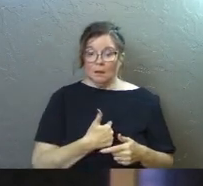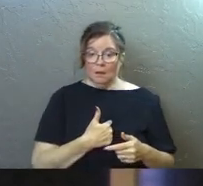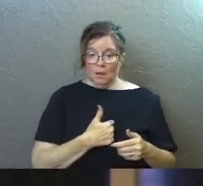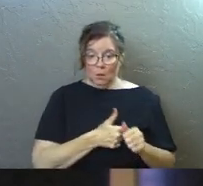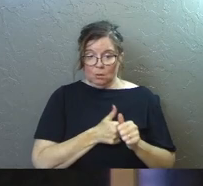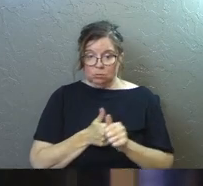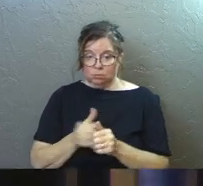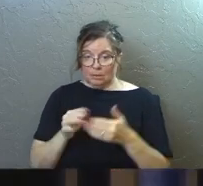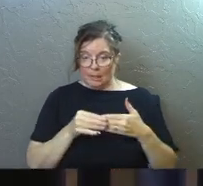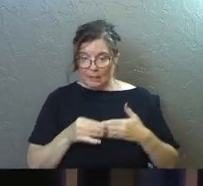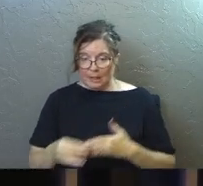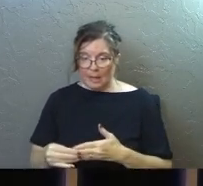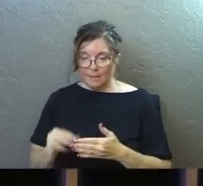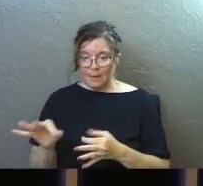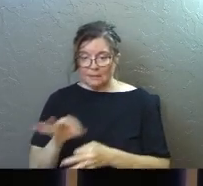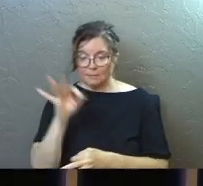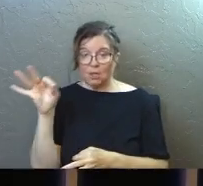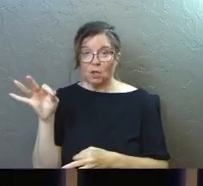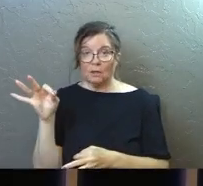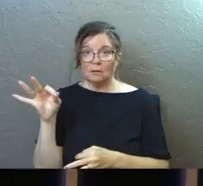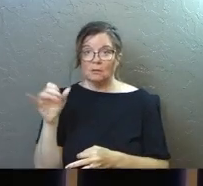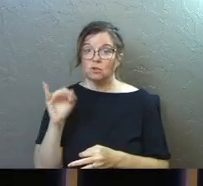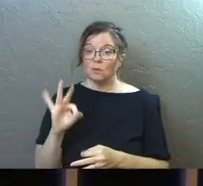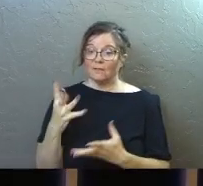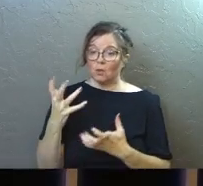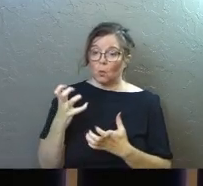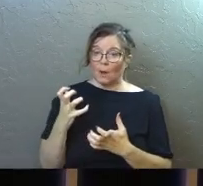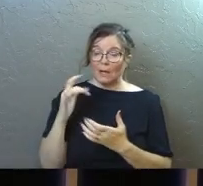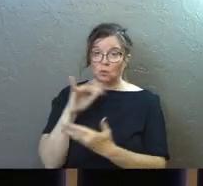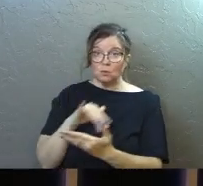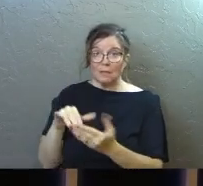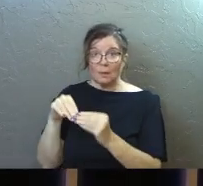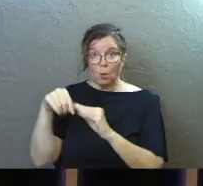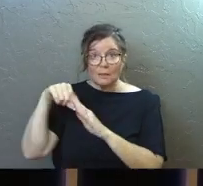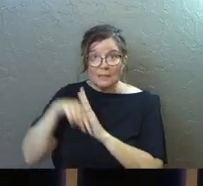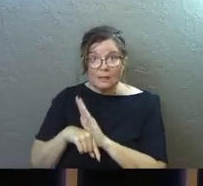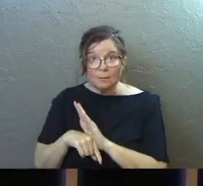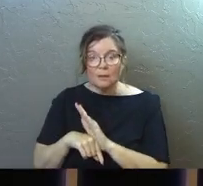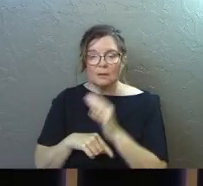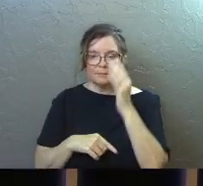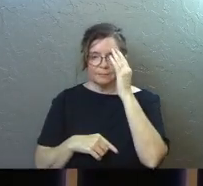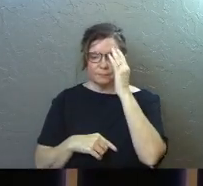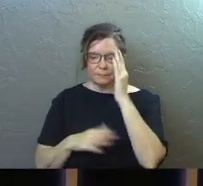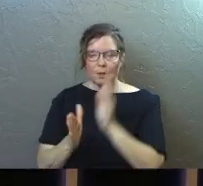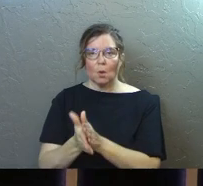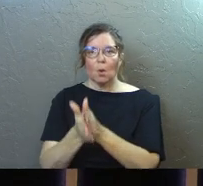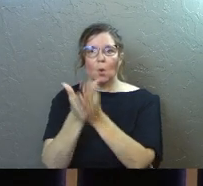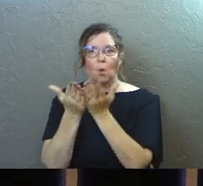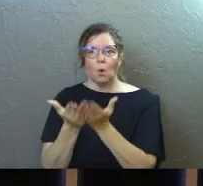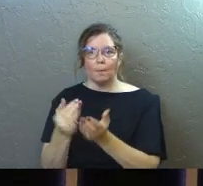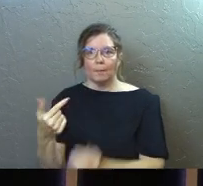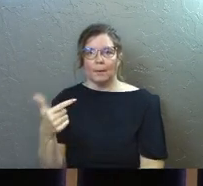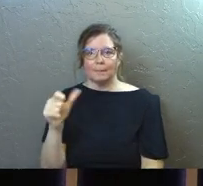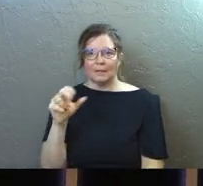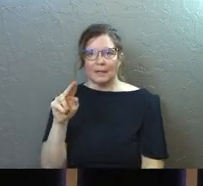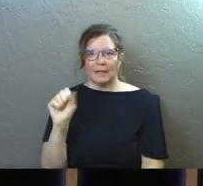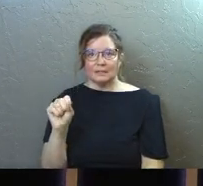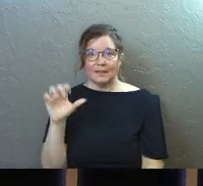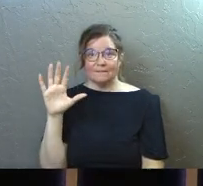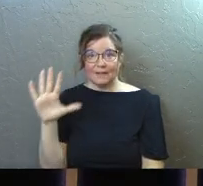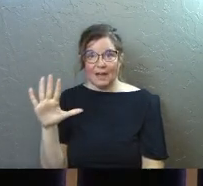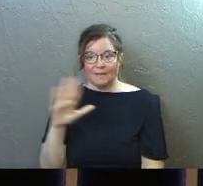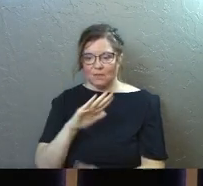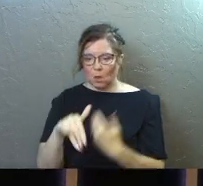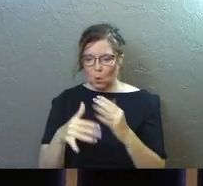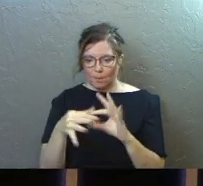our lives. That whole passage there in Galatians 5, if you're someone who wants to study this more deeply, just open up Galatians 5. The whole passage is a